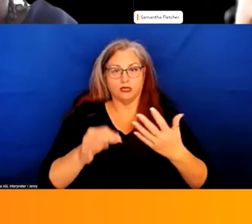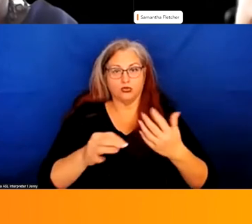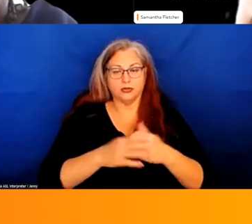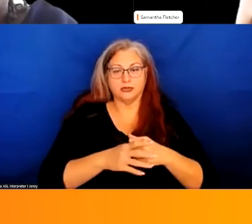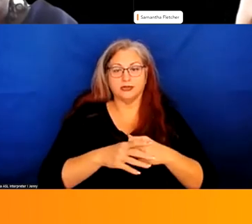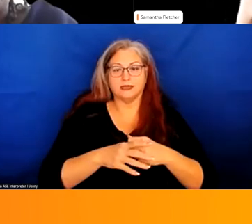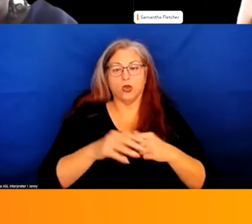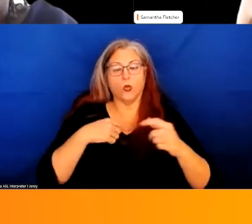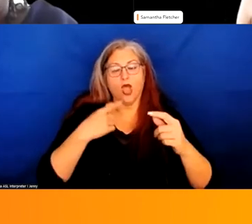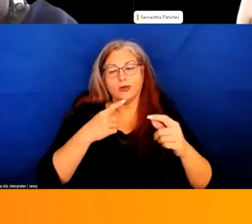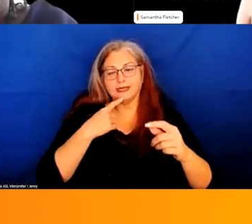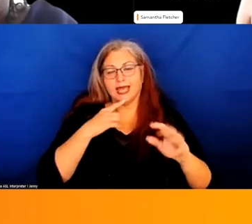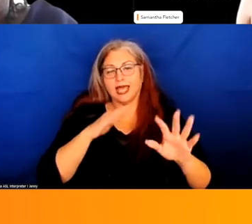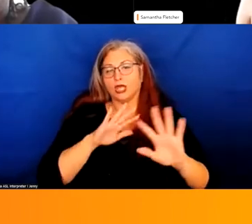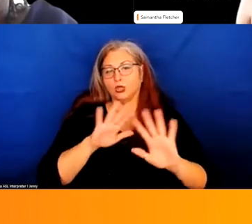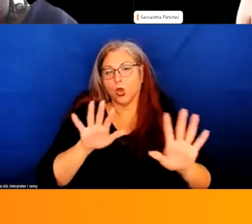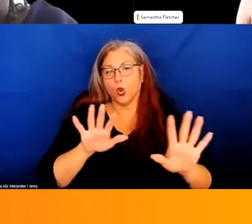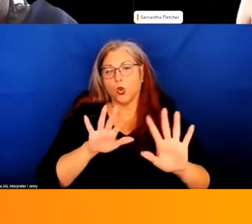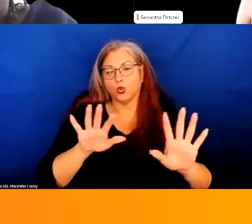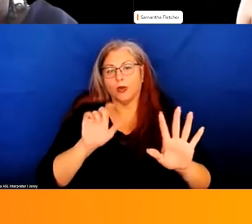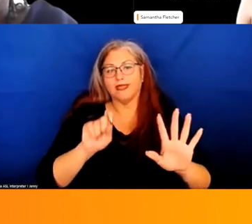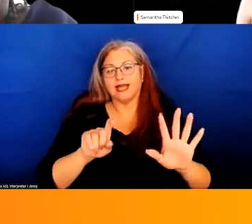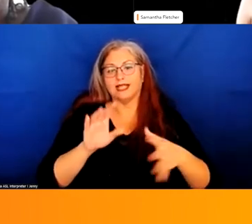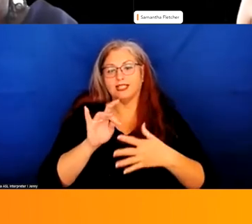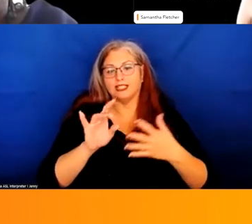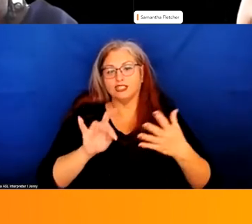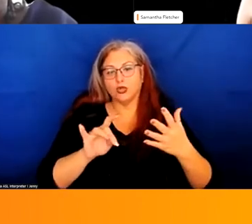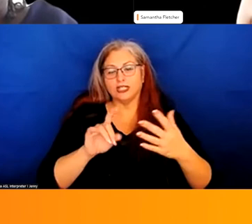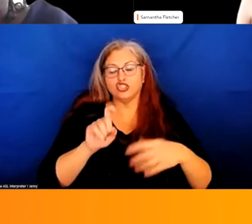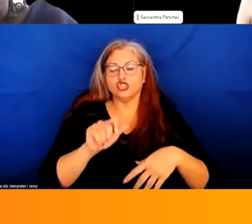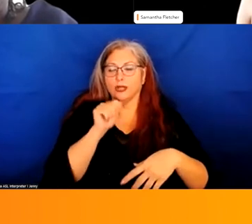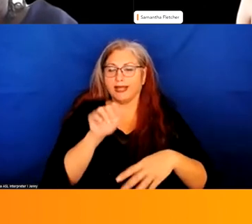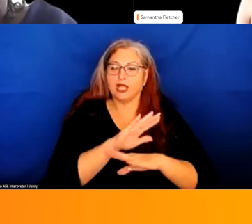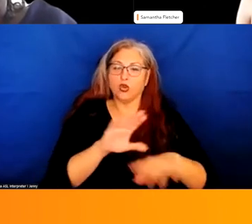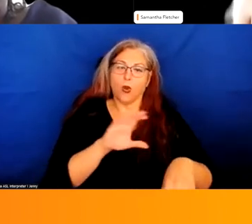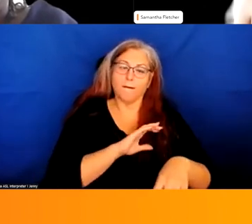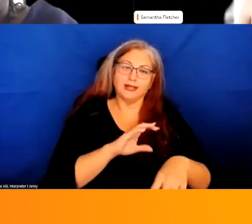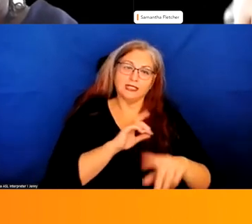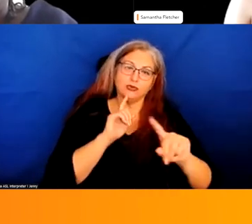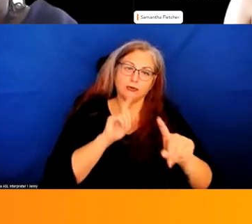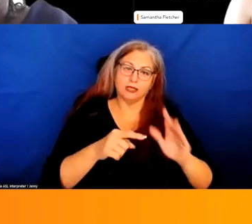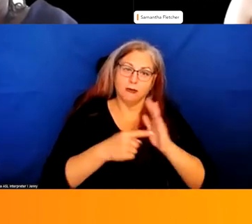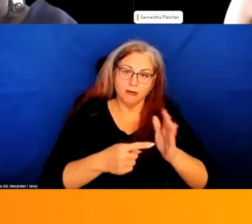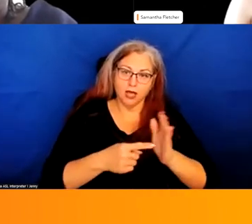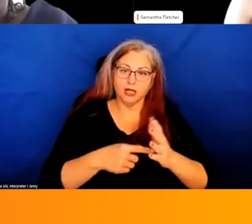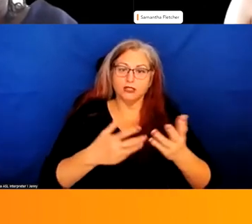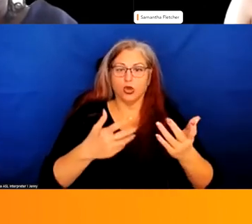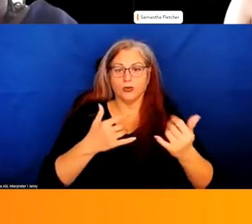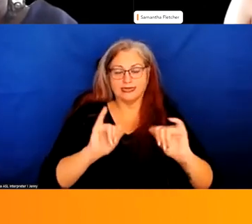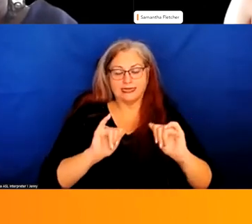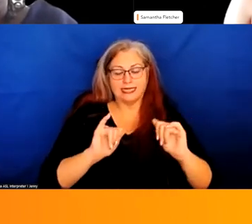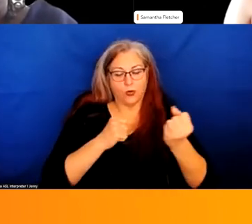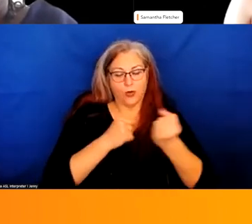constantly saying, no, the better choice is a non police response model. Um, and so we're still, uh, advocating,